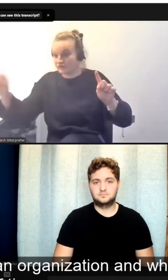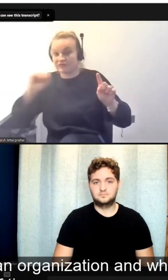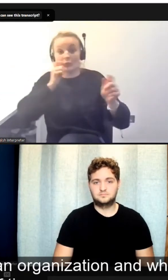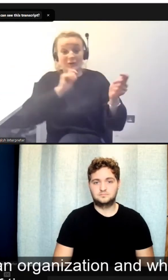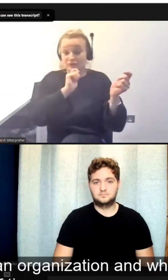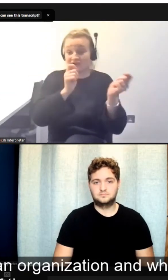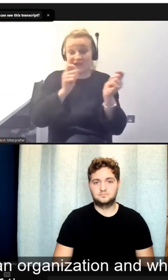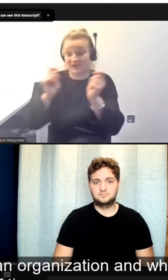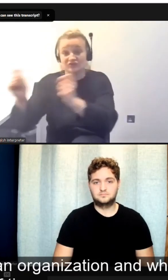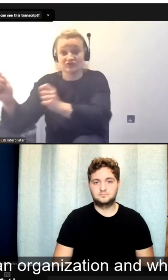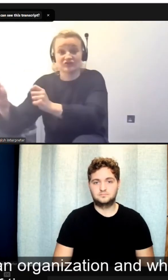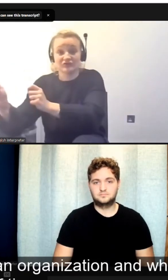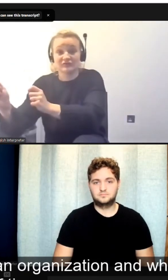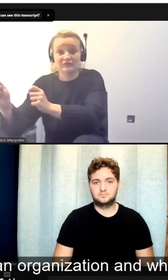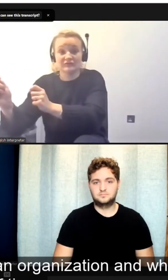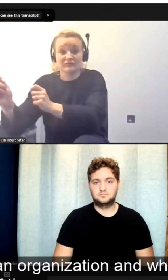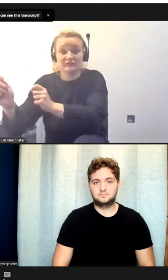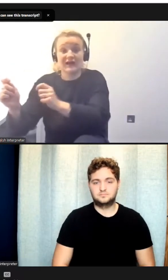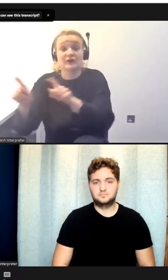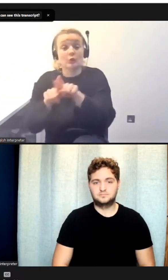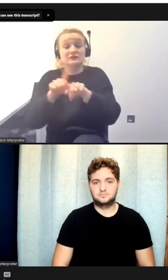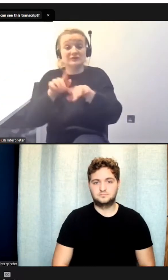and where we are in terms of time.